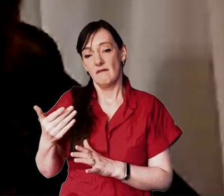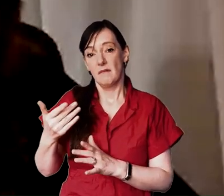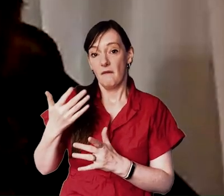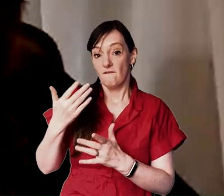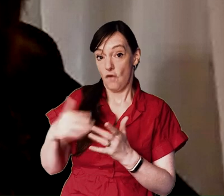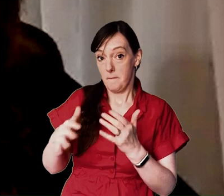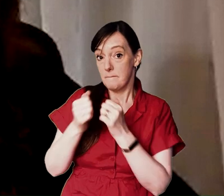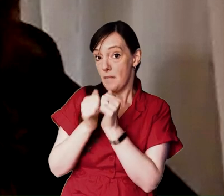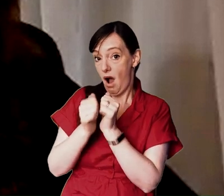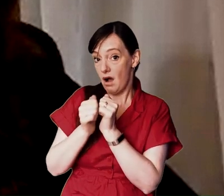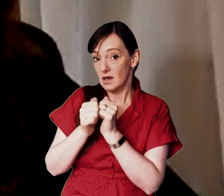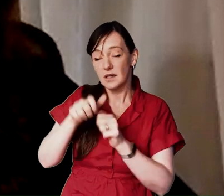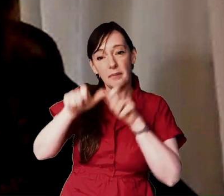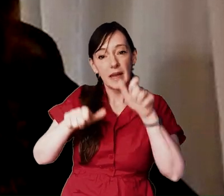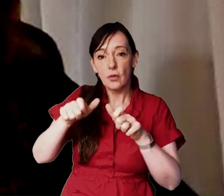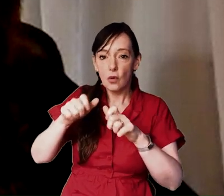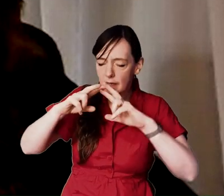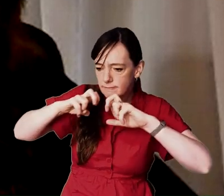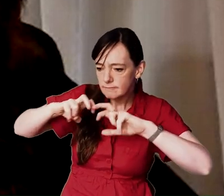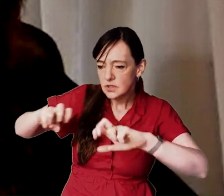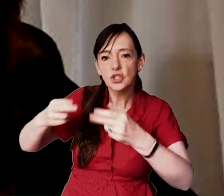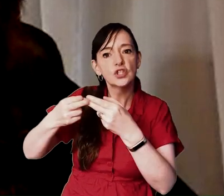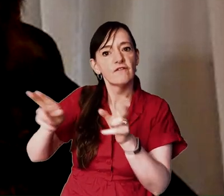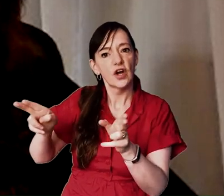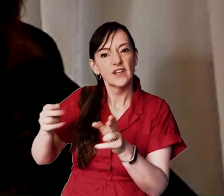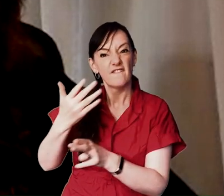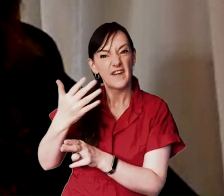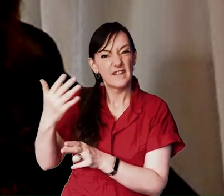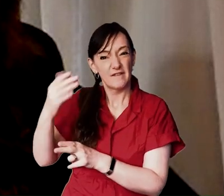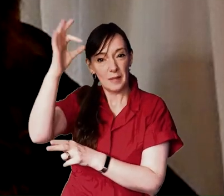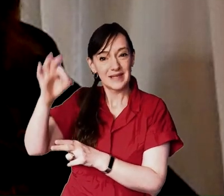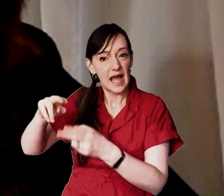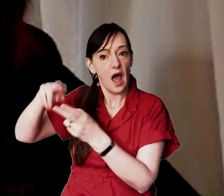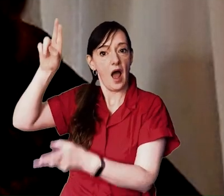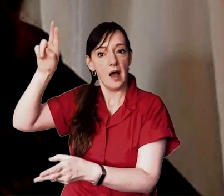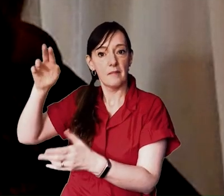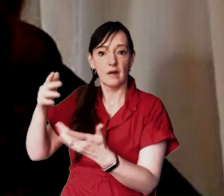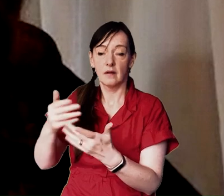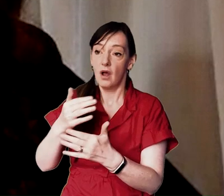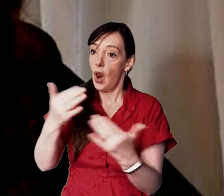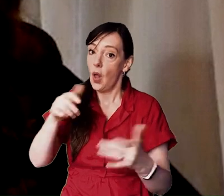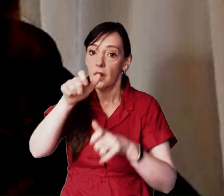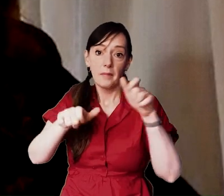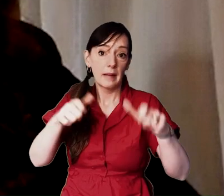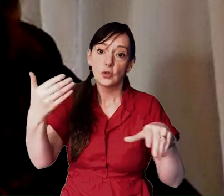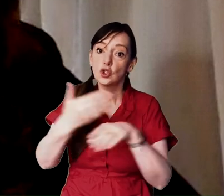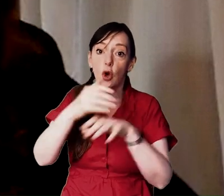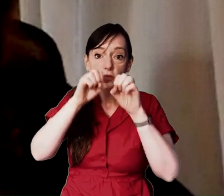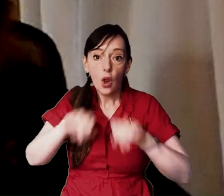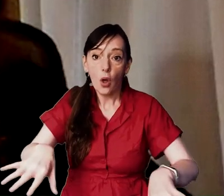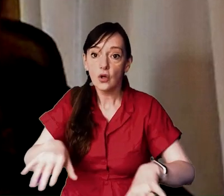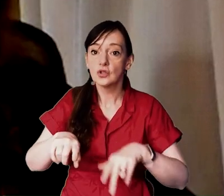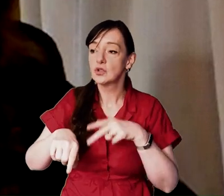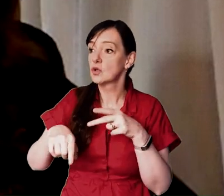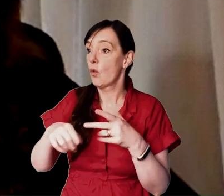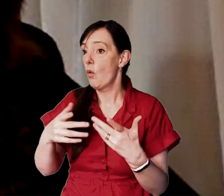risen by 54 percent from march and domestic abuse and violence has risen many have lost or they will lose their jobs and of course